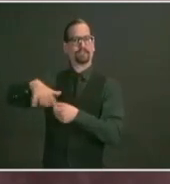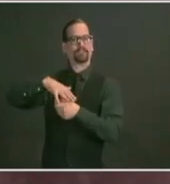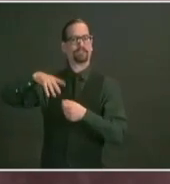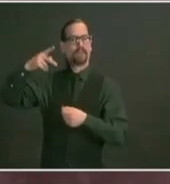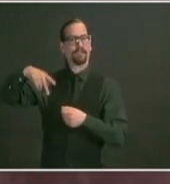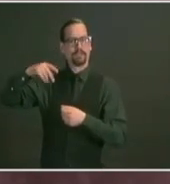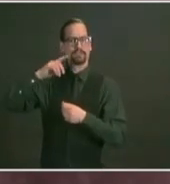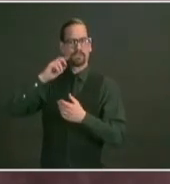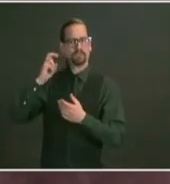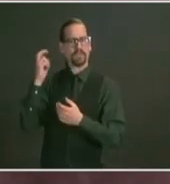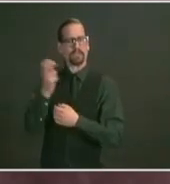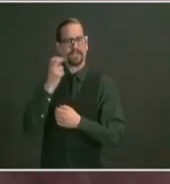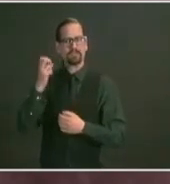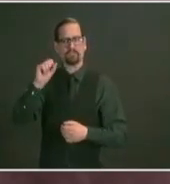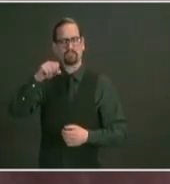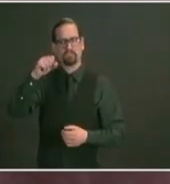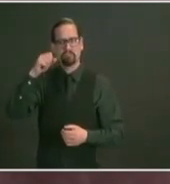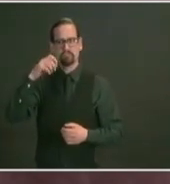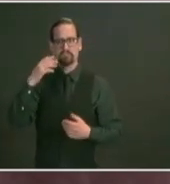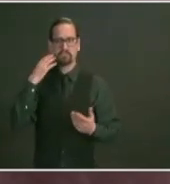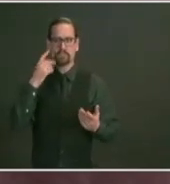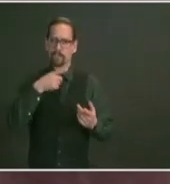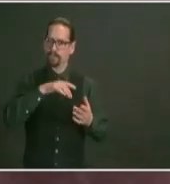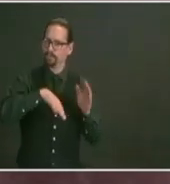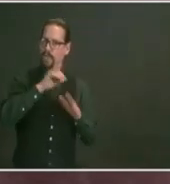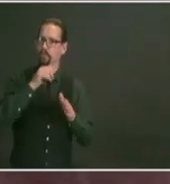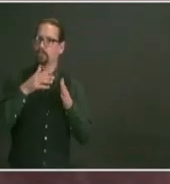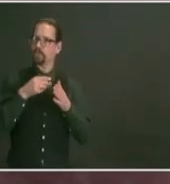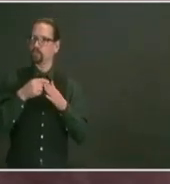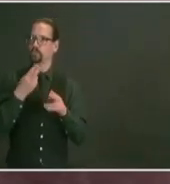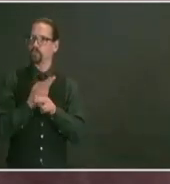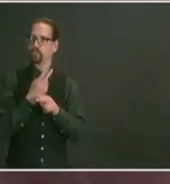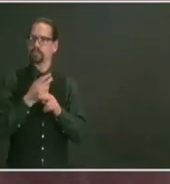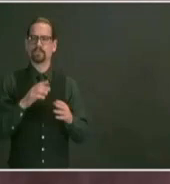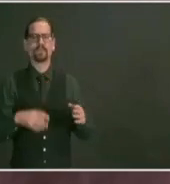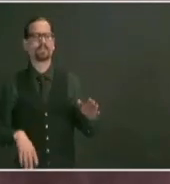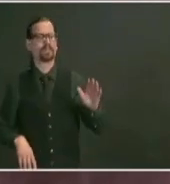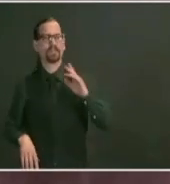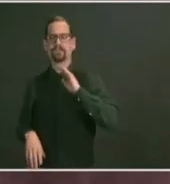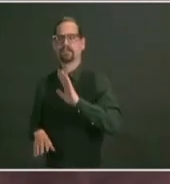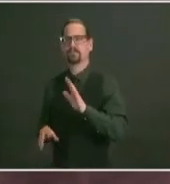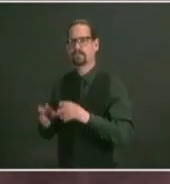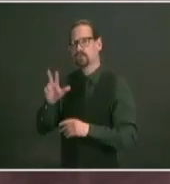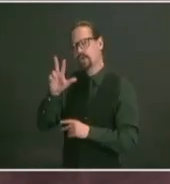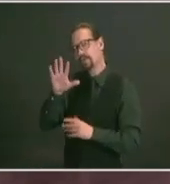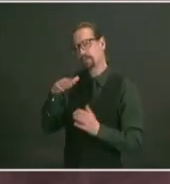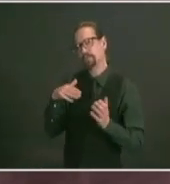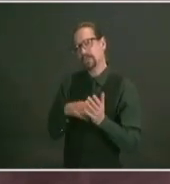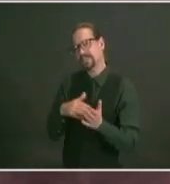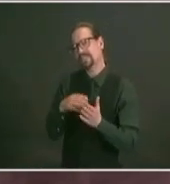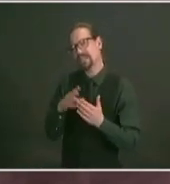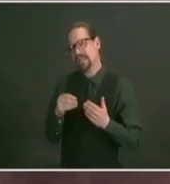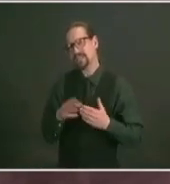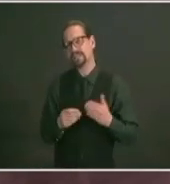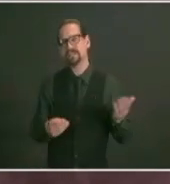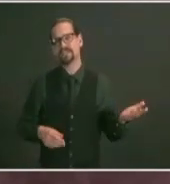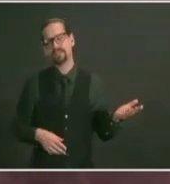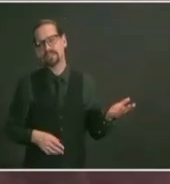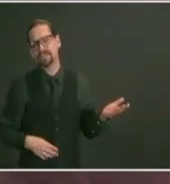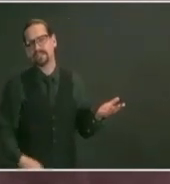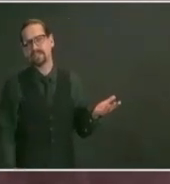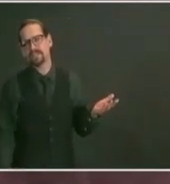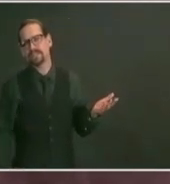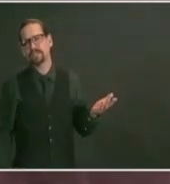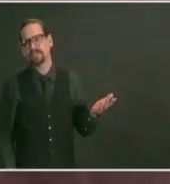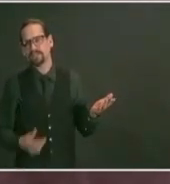that's the intention and that's why it was in the budget but the 35 million dollars isn't really being done to improve it otherwise it's being done to dismantle it and it's not being done